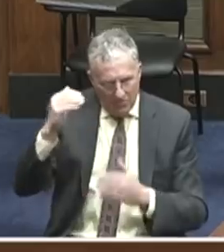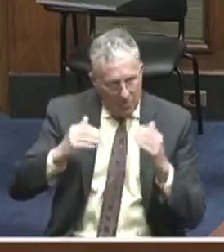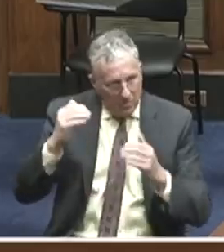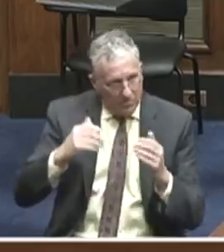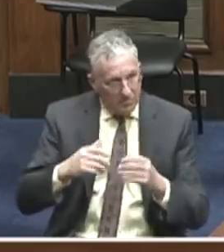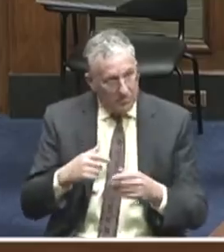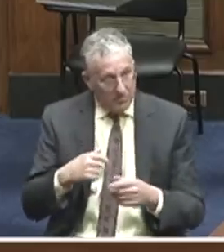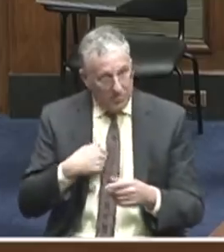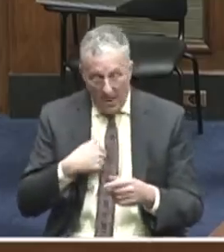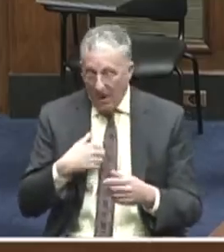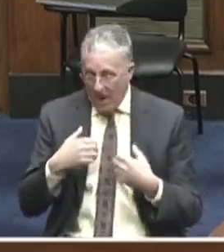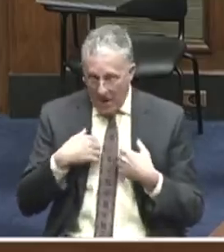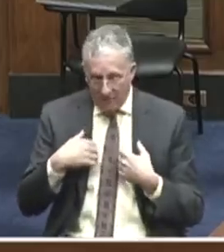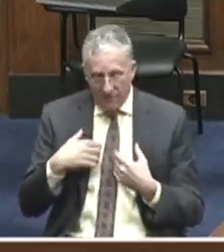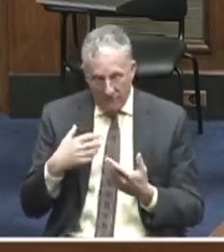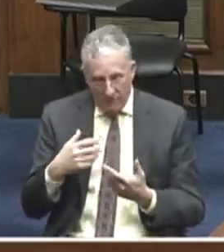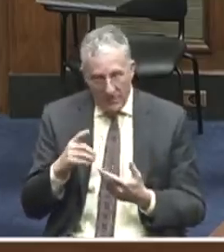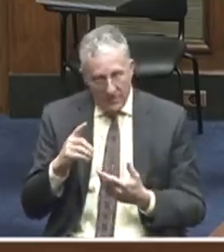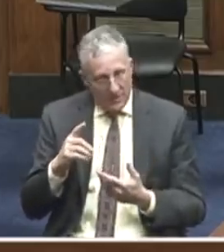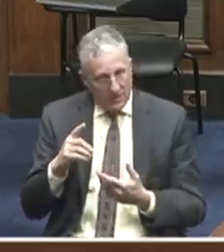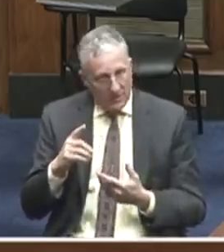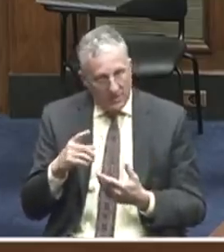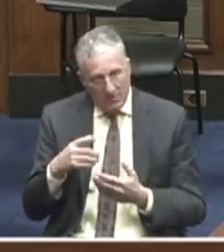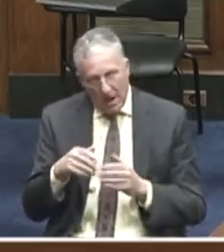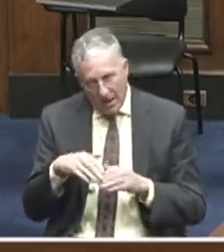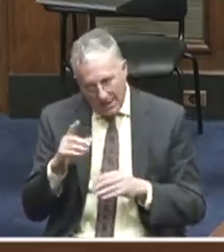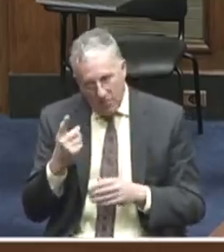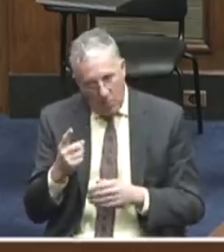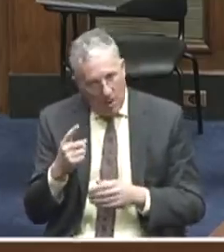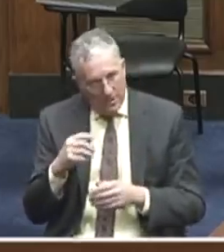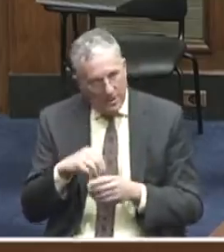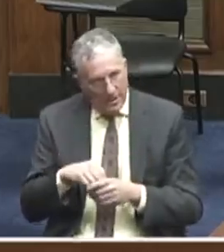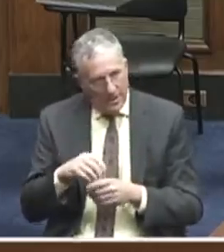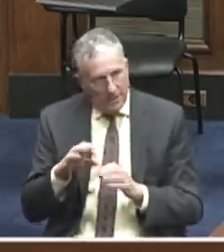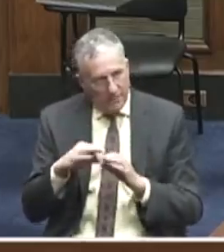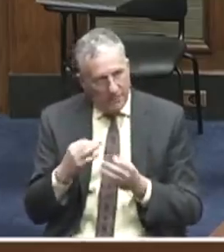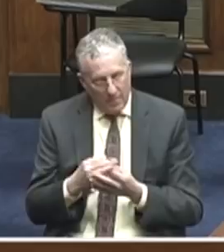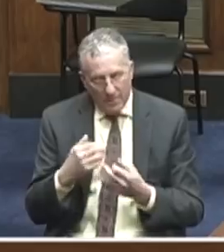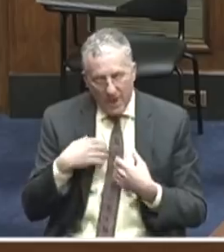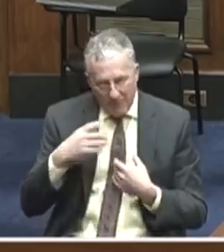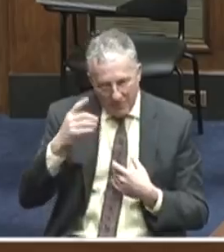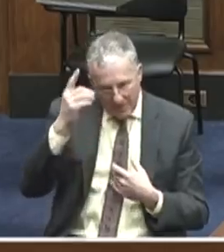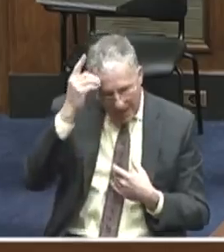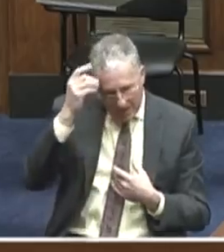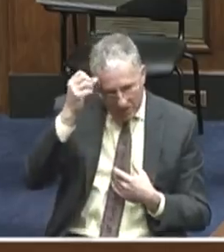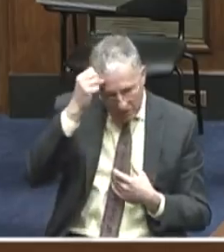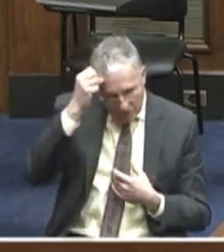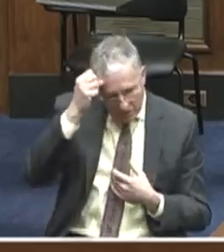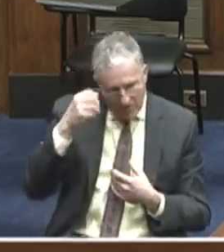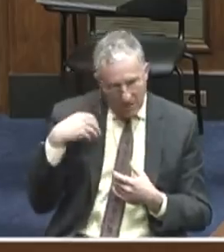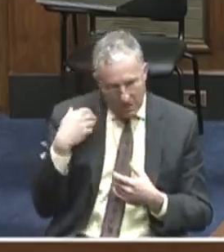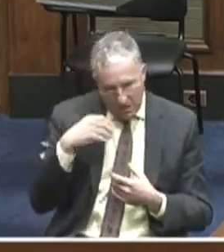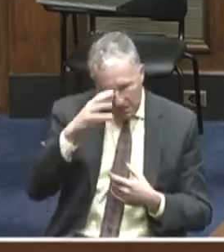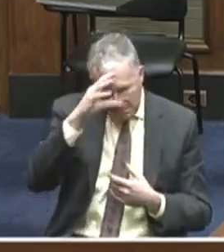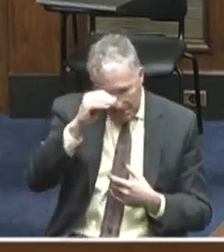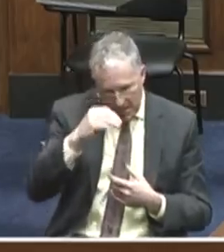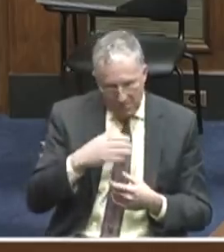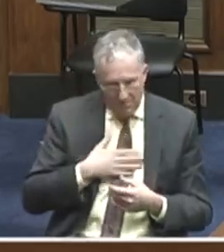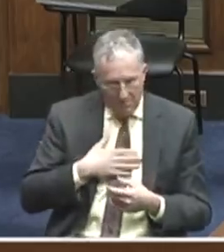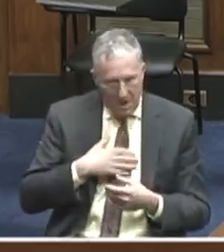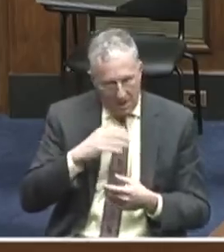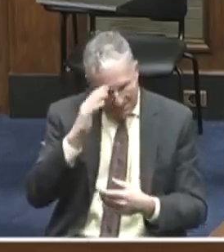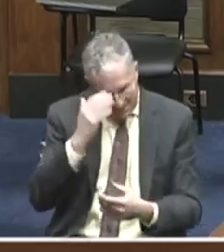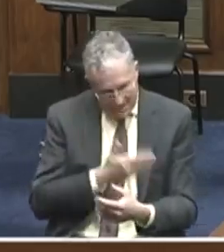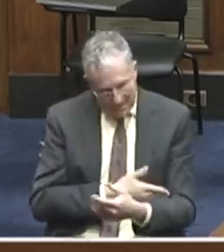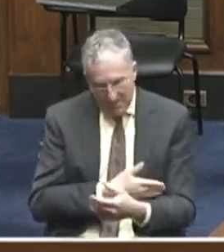of fact, I have a disabled, at least one in my family, a Down syndrome young man who is my son. They